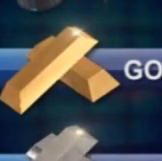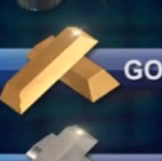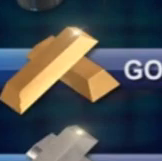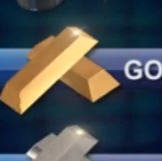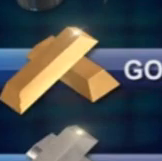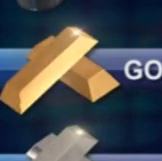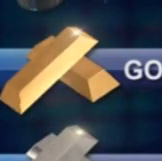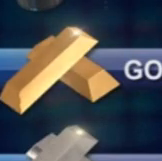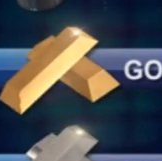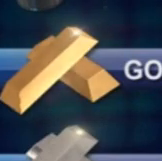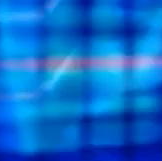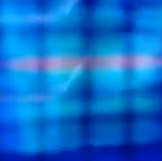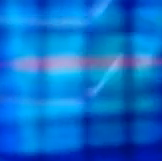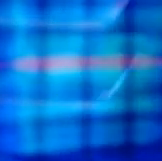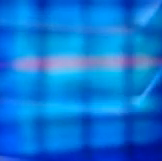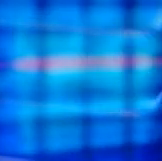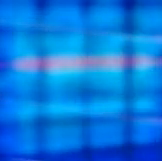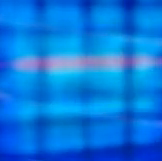,601 an ounce.